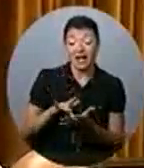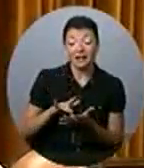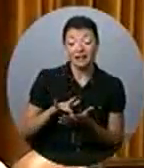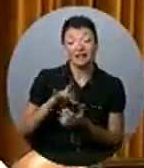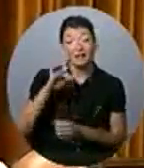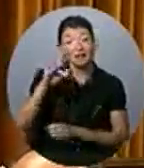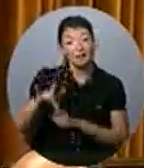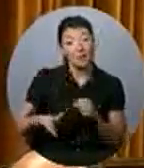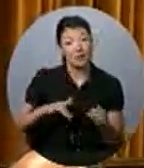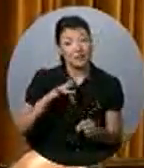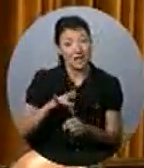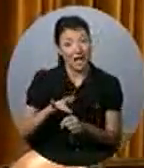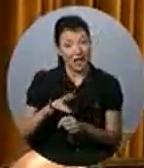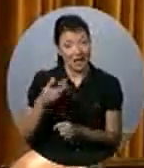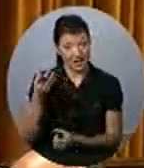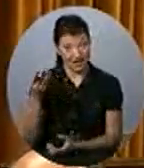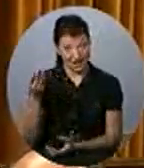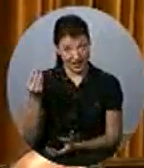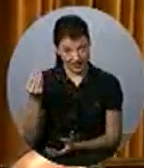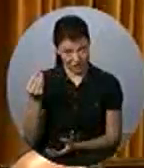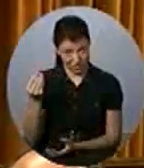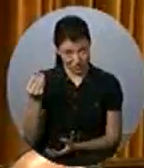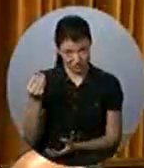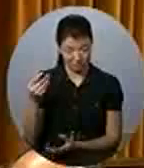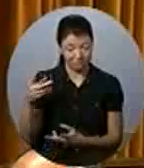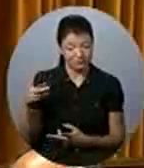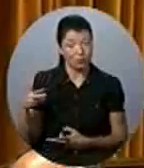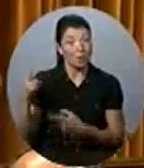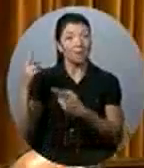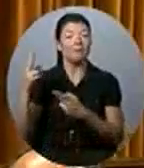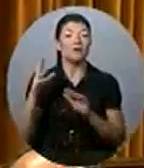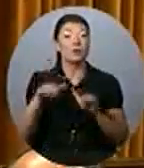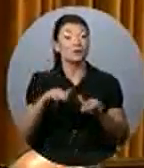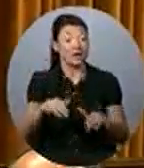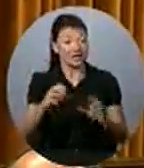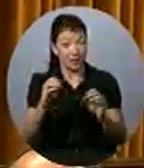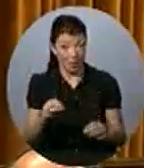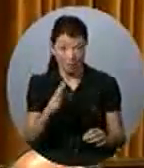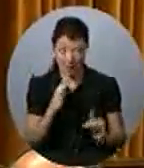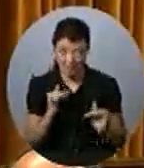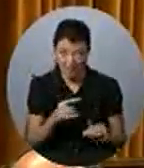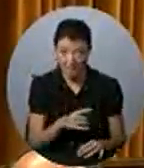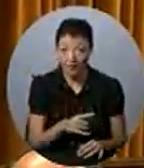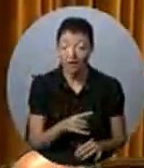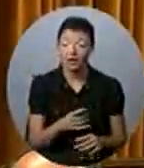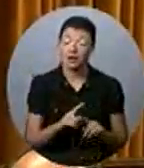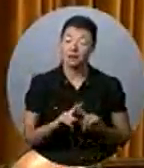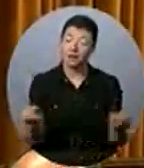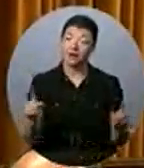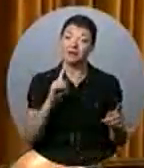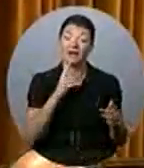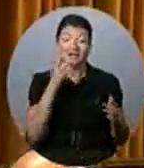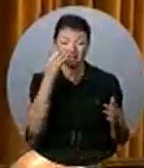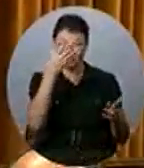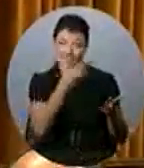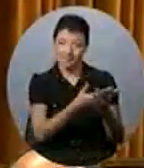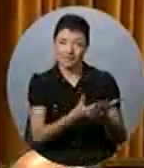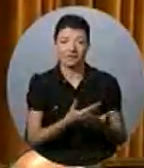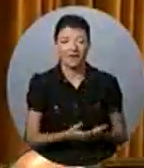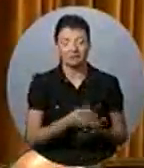measurements, and now we're just going to have one. But he's disregarding the science because, Mr. Speaker, they measure different things.